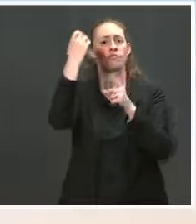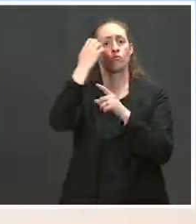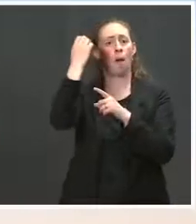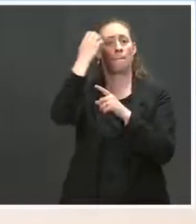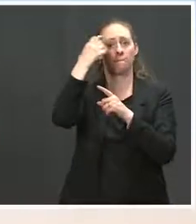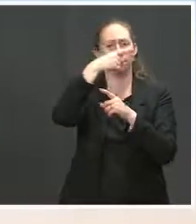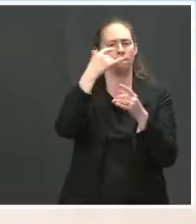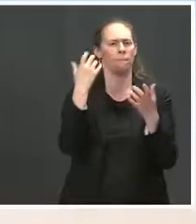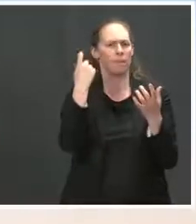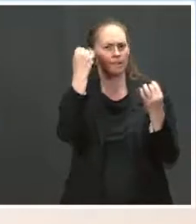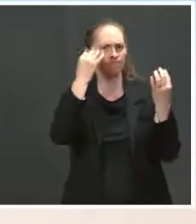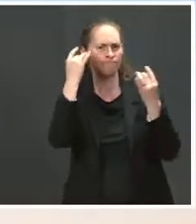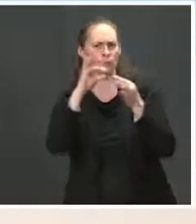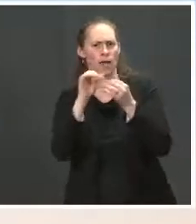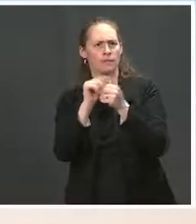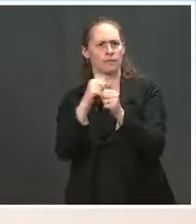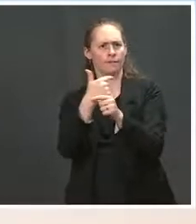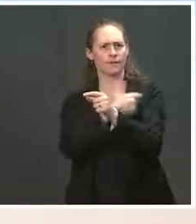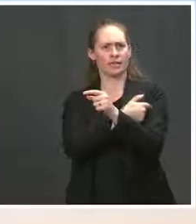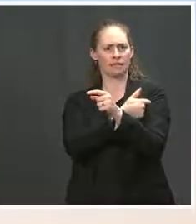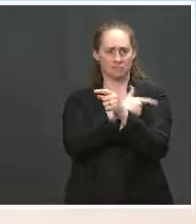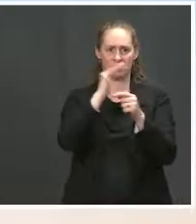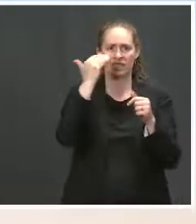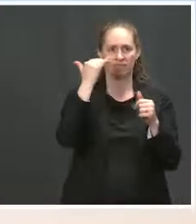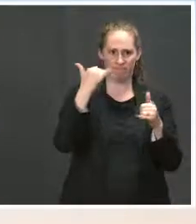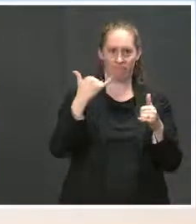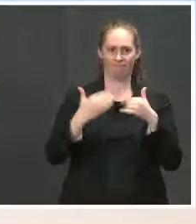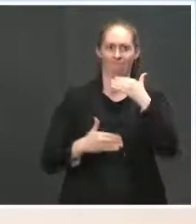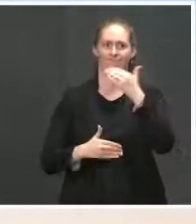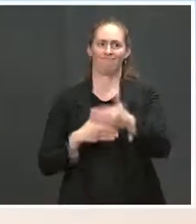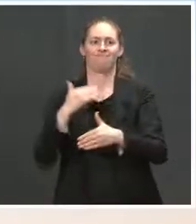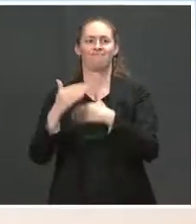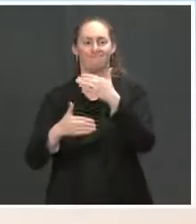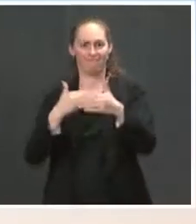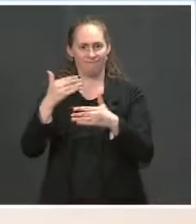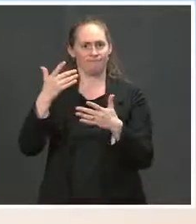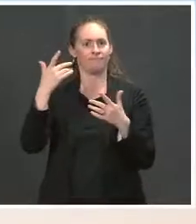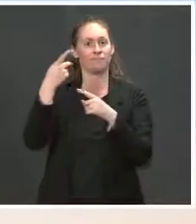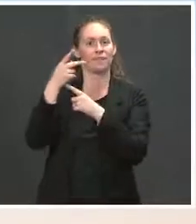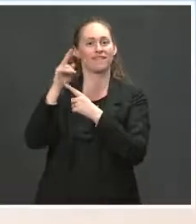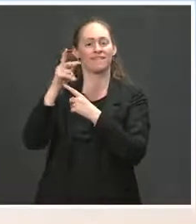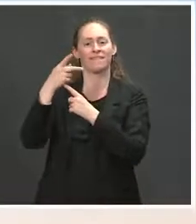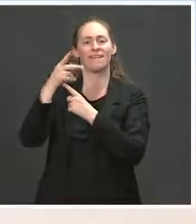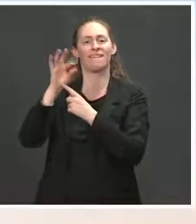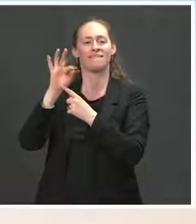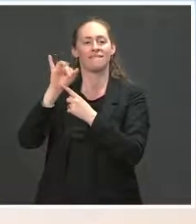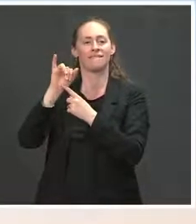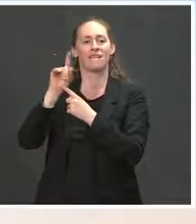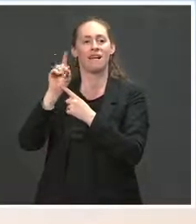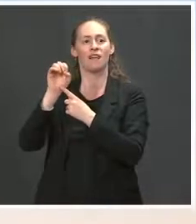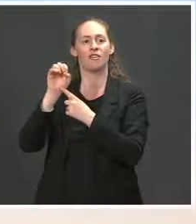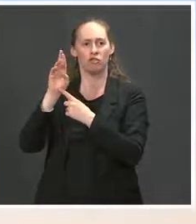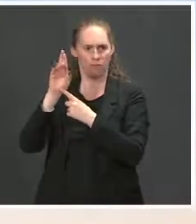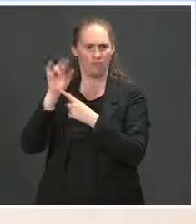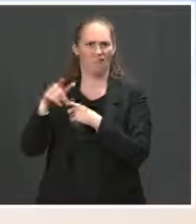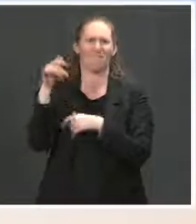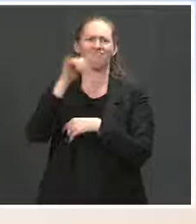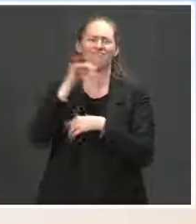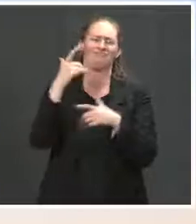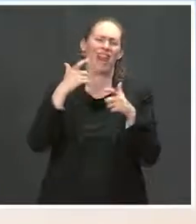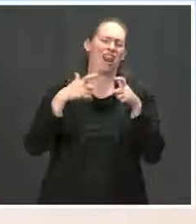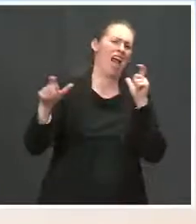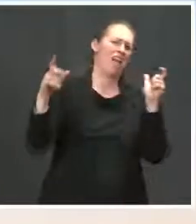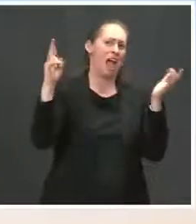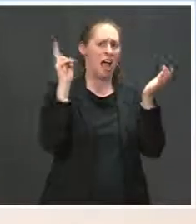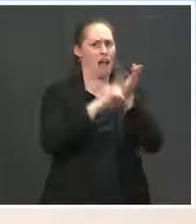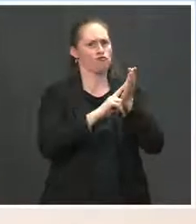close to finishing a contract with Pfizer to have what would be the largest contract for vaccine for the